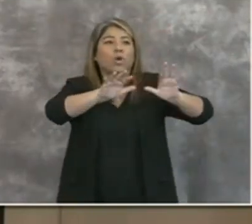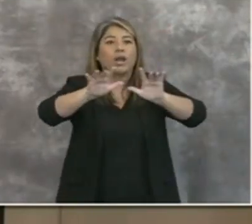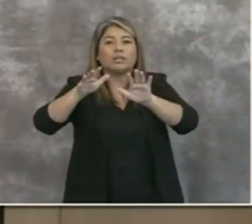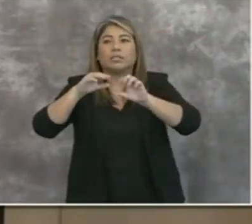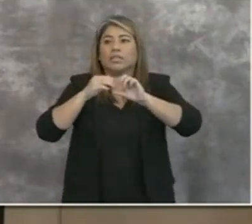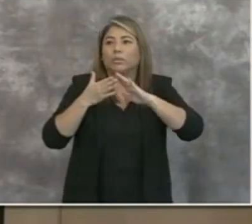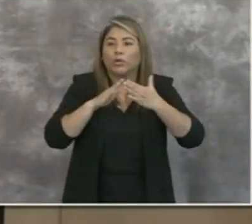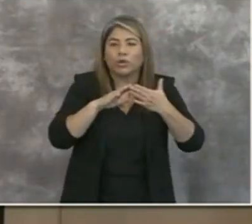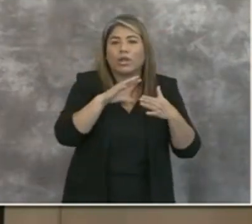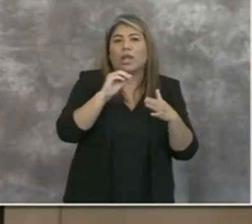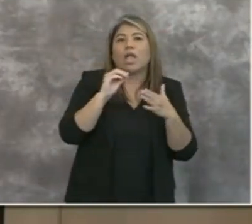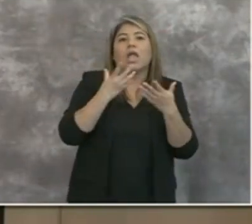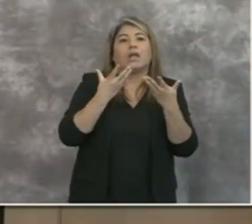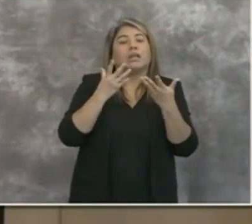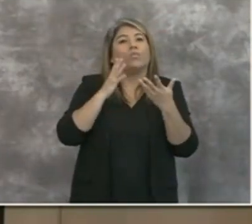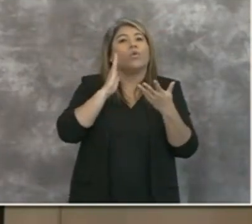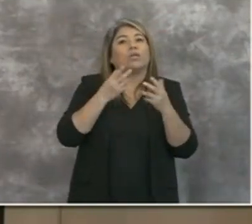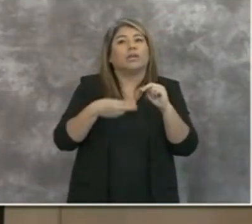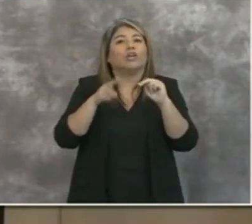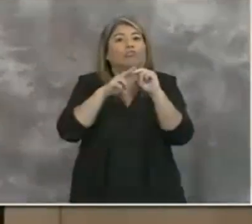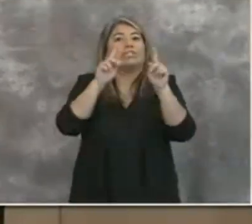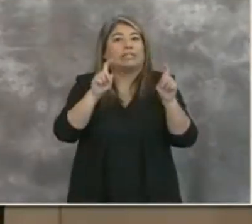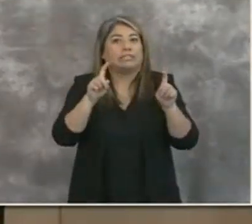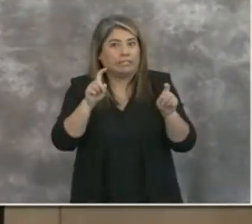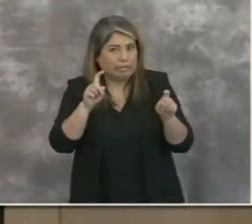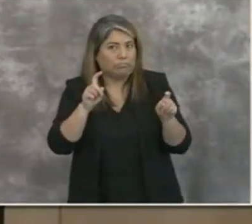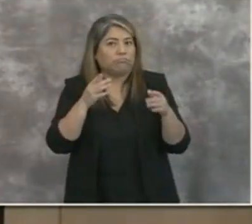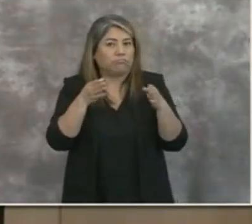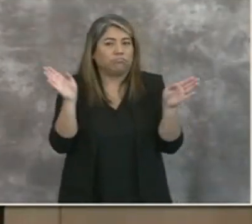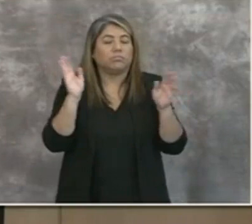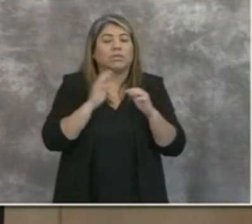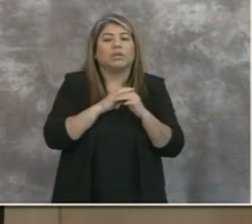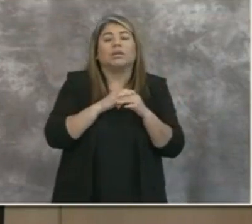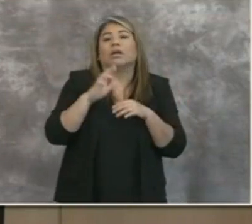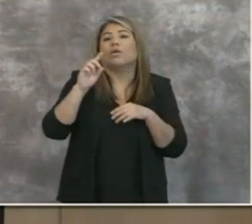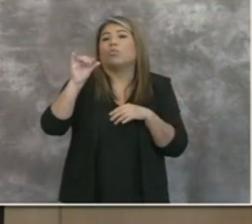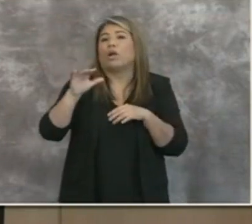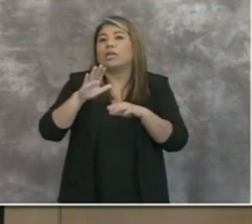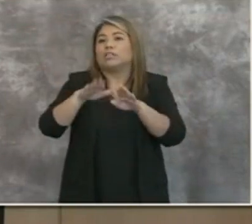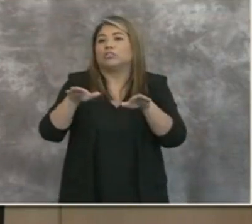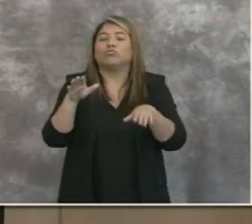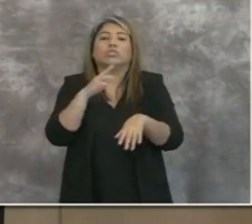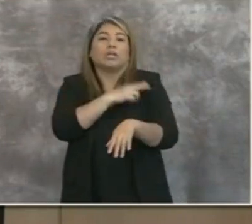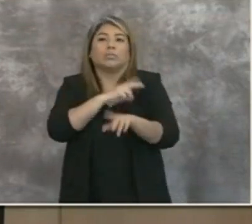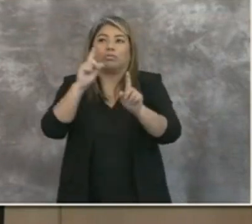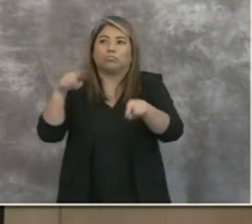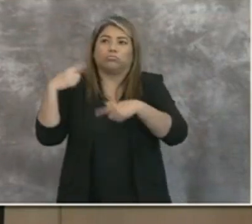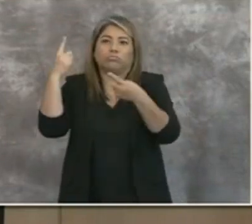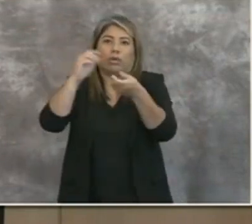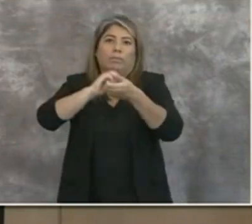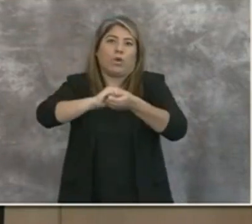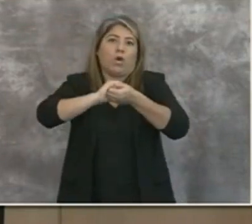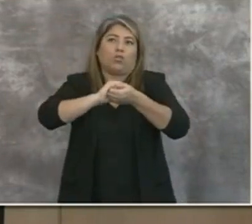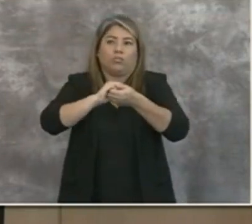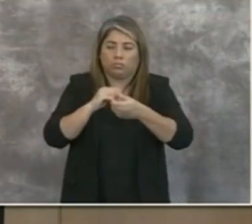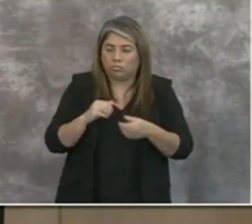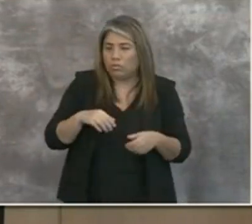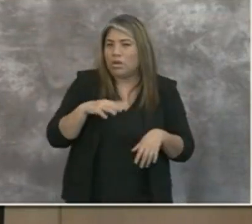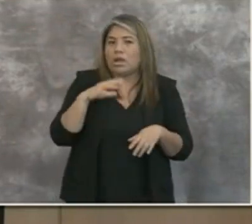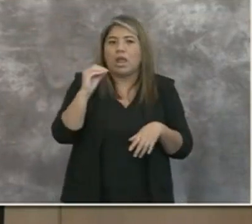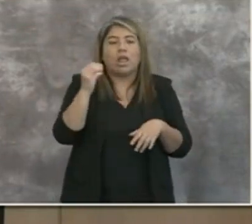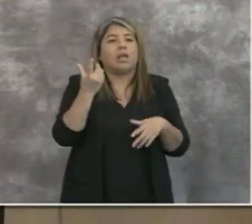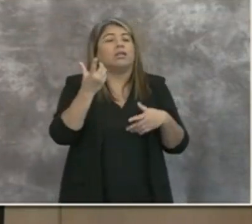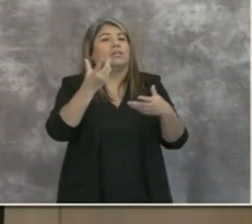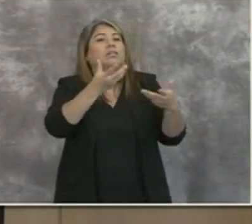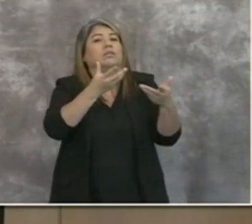and boost our testing overall. Reidy's Children's Hospital has been a great partner over the year and have watched out for children in